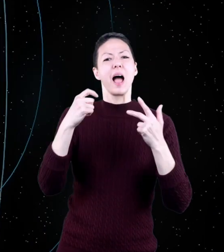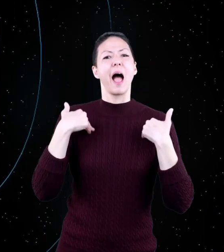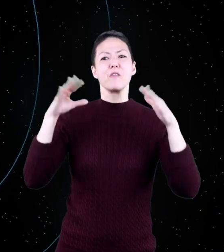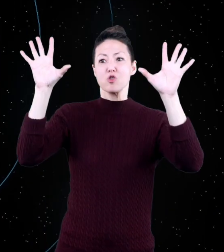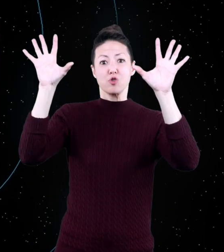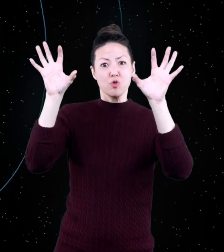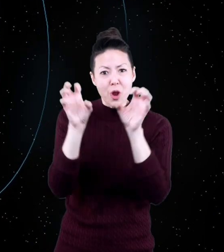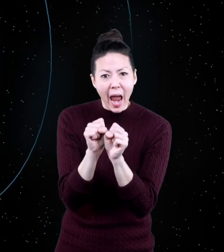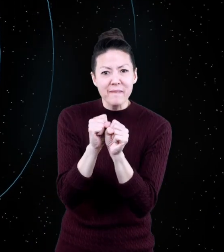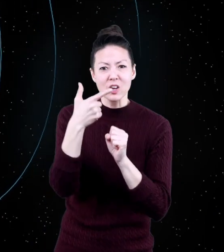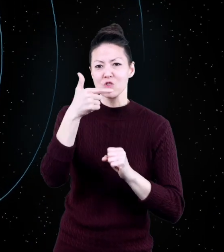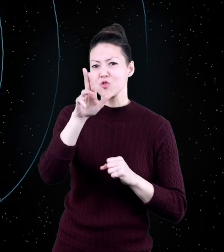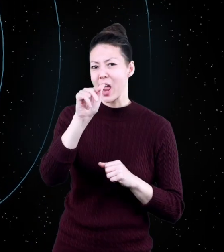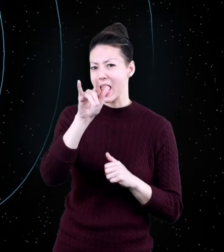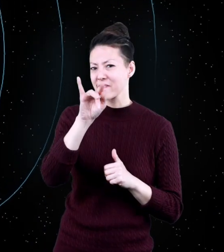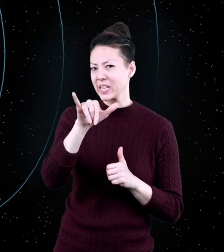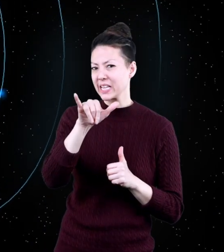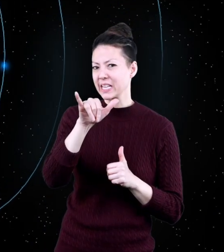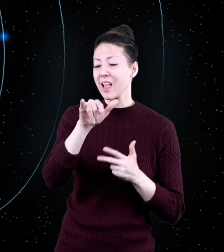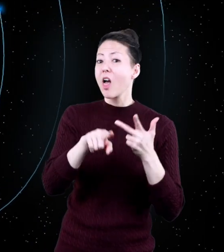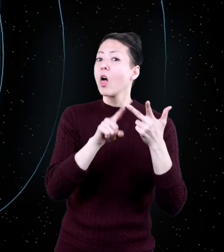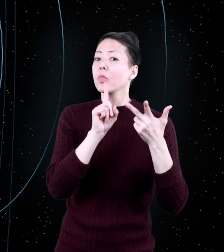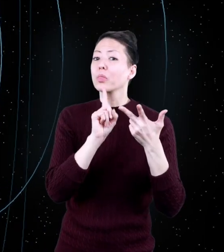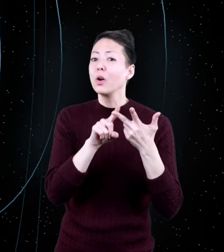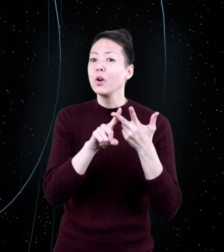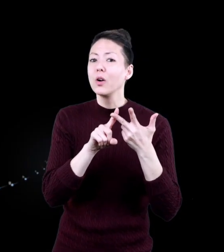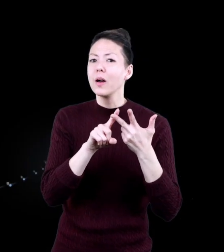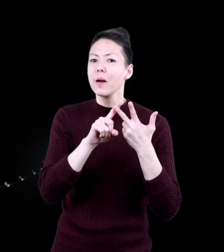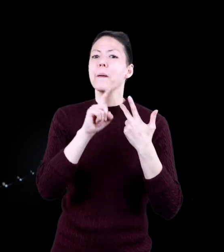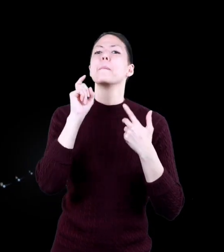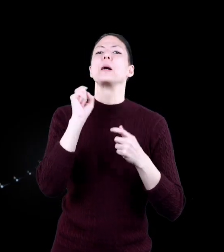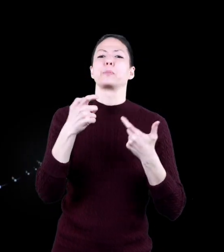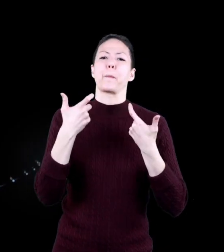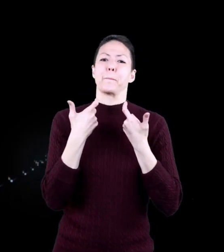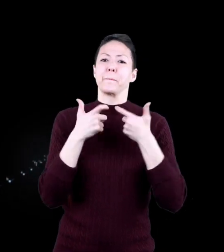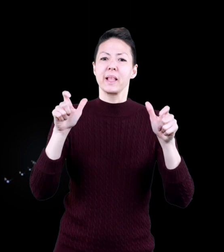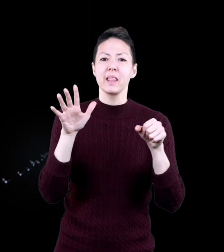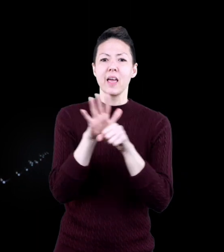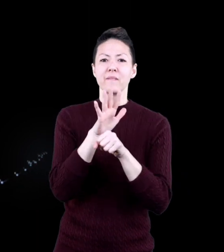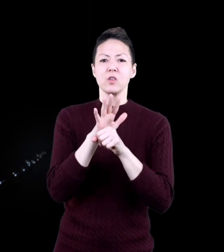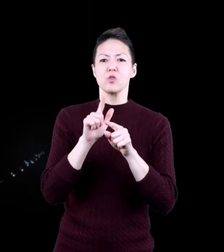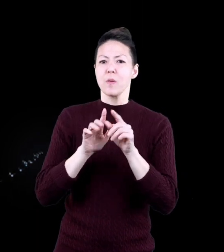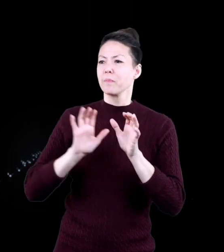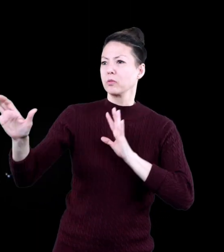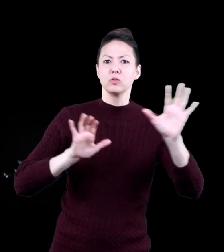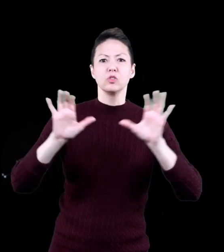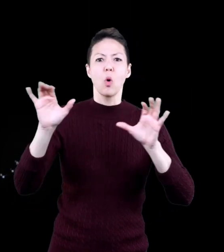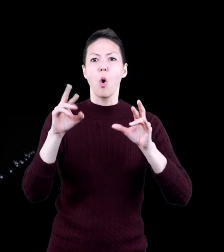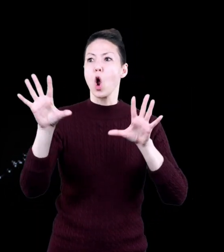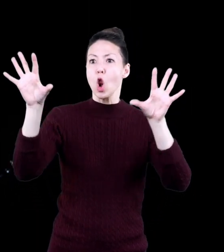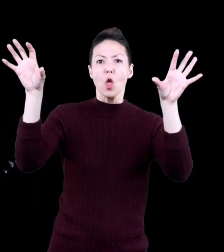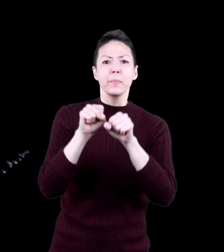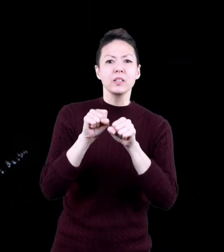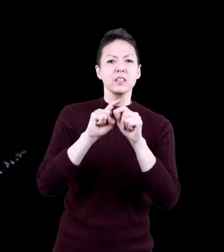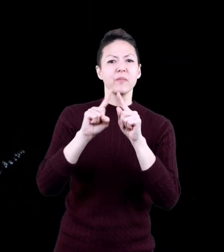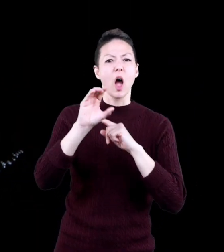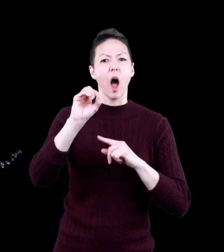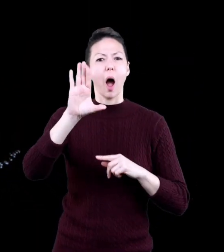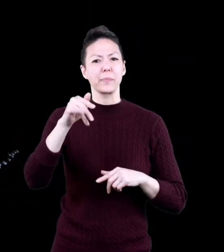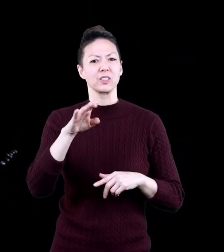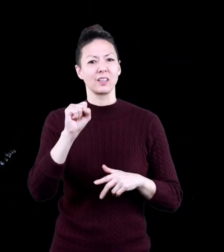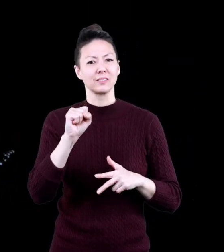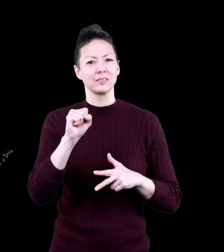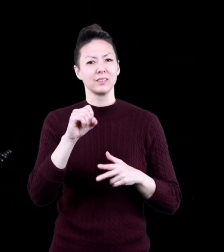to have enough gravity to be round. And they must be big enough to push away or consume